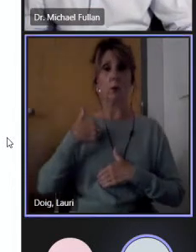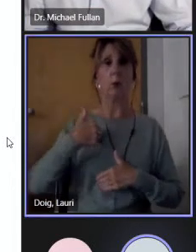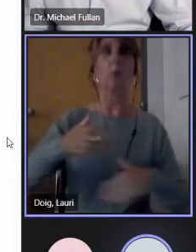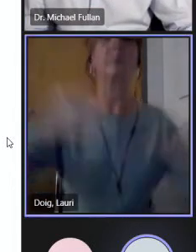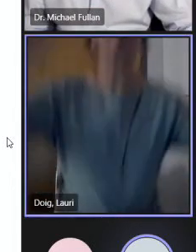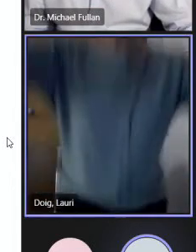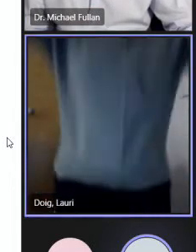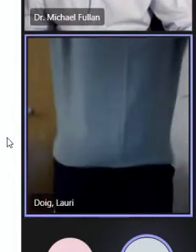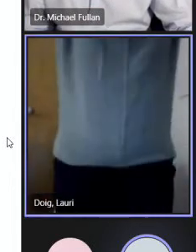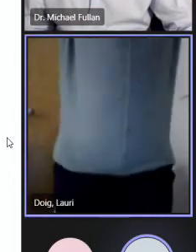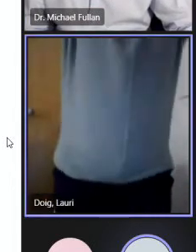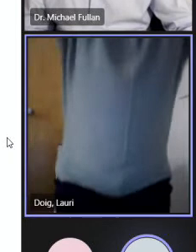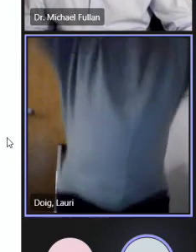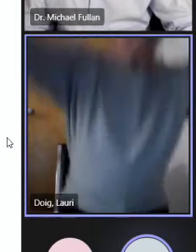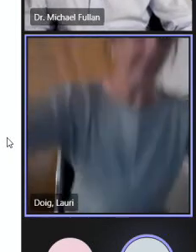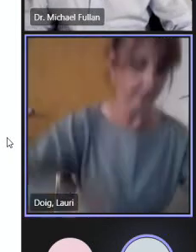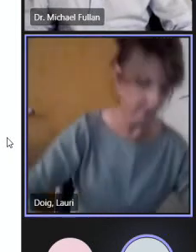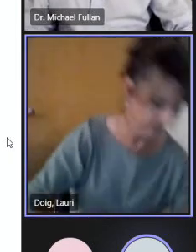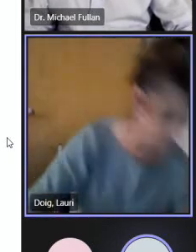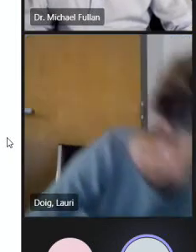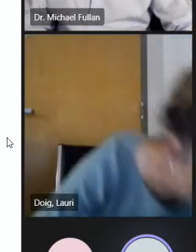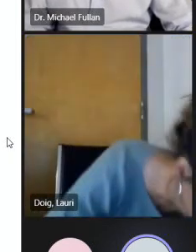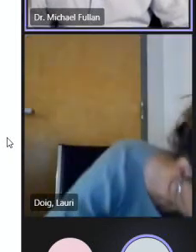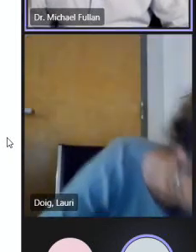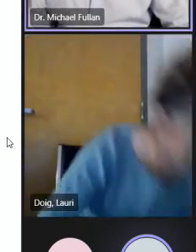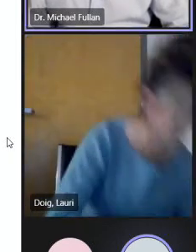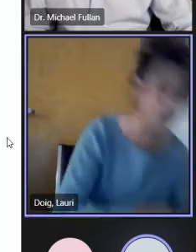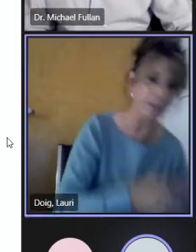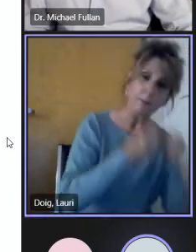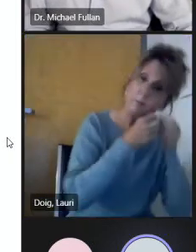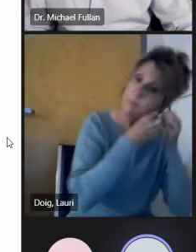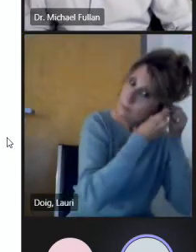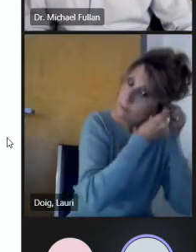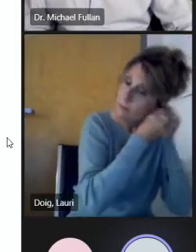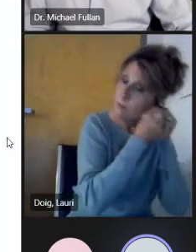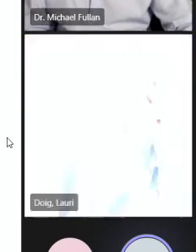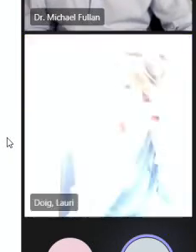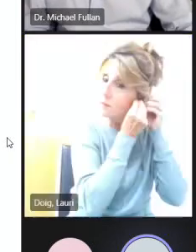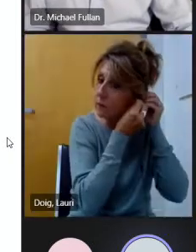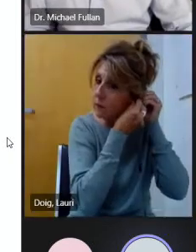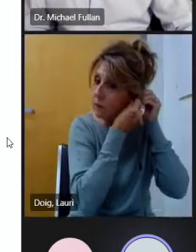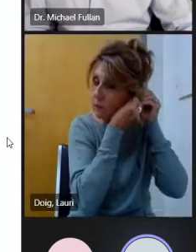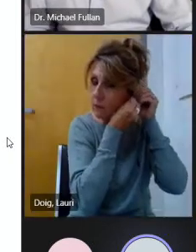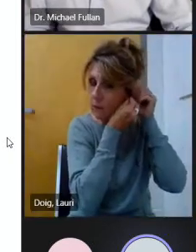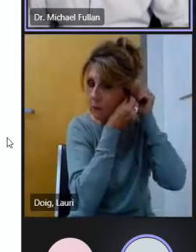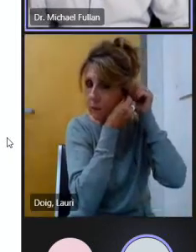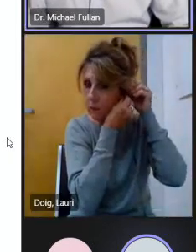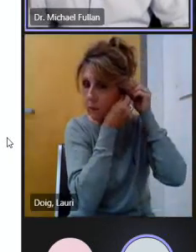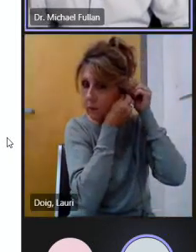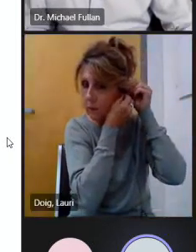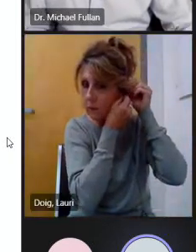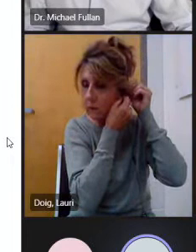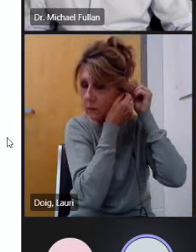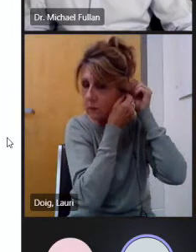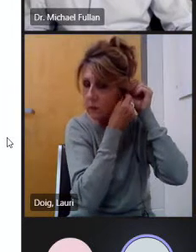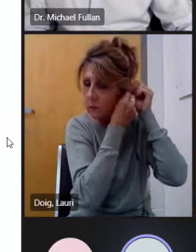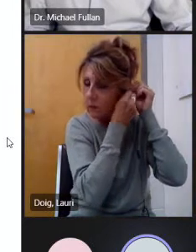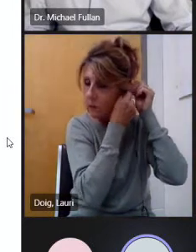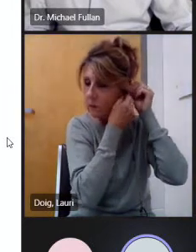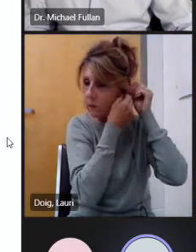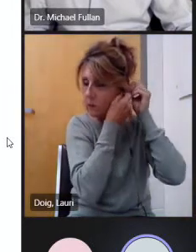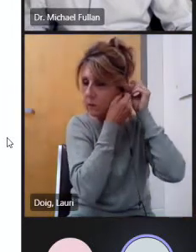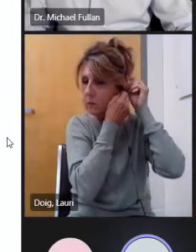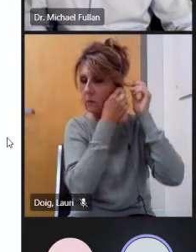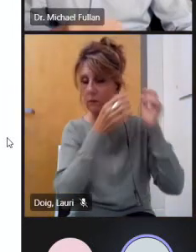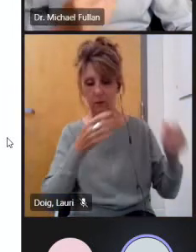makers and local leaders around the world to provide leadership in education he's the co-director